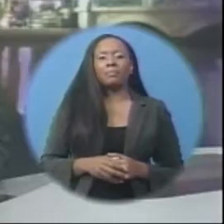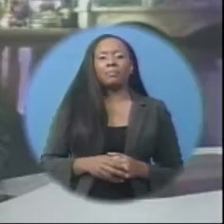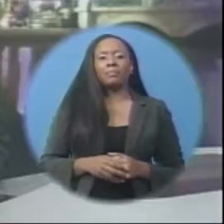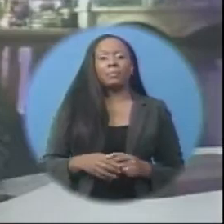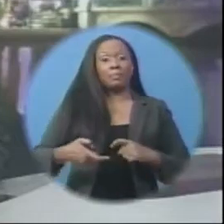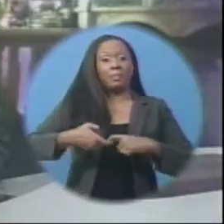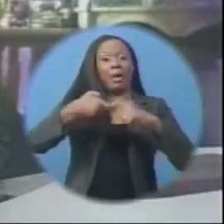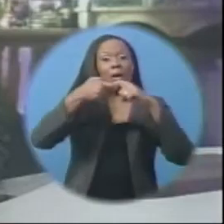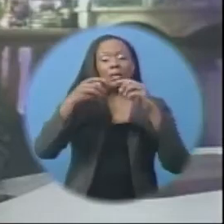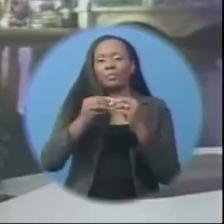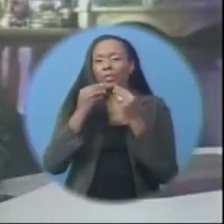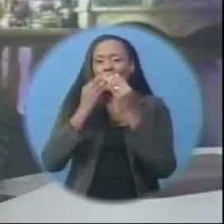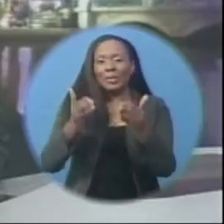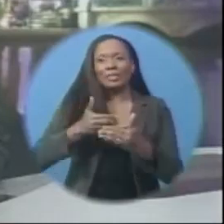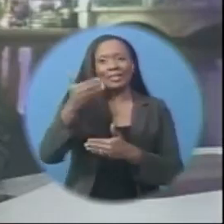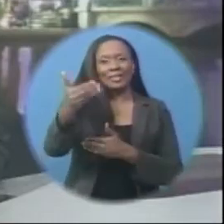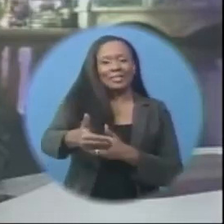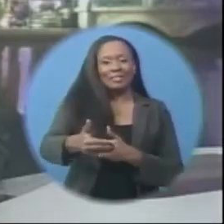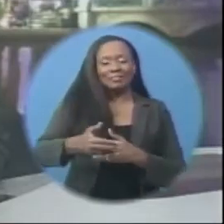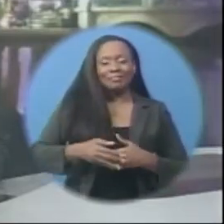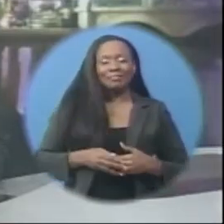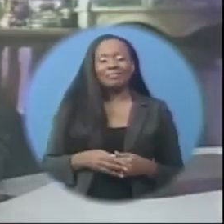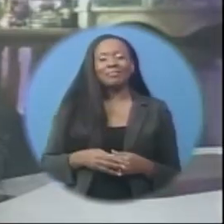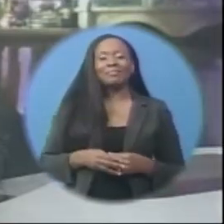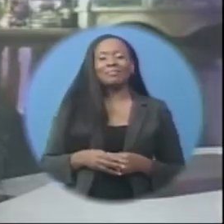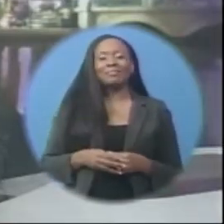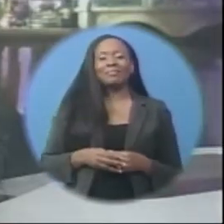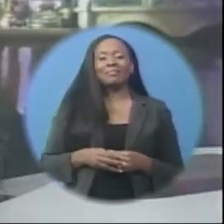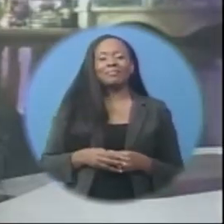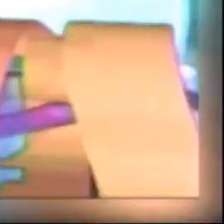Well, we take a pause here, but we will have more news after the break.